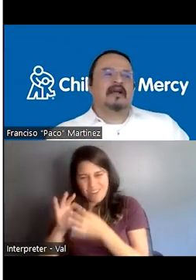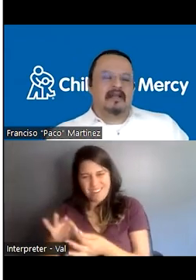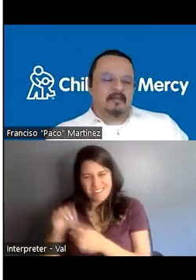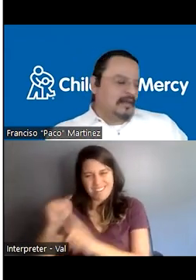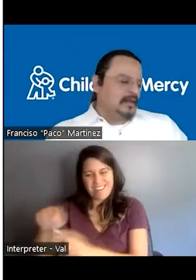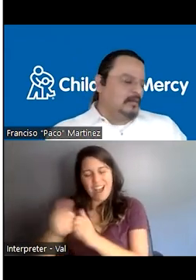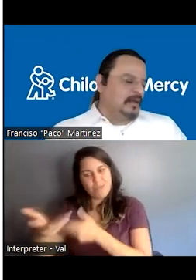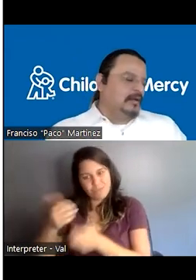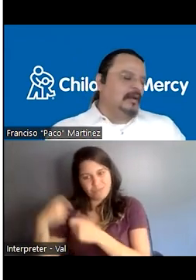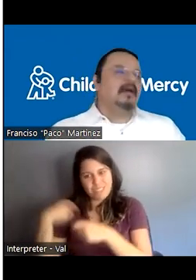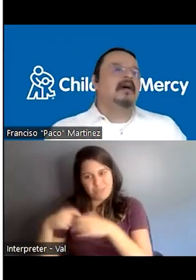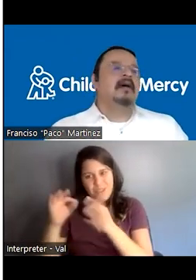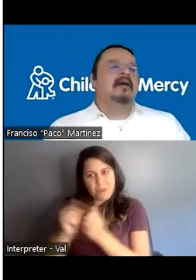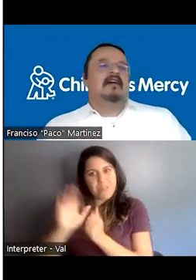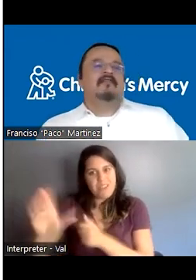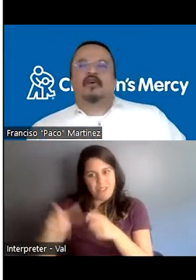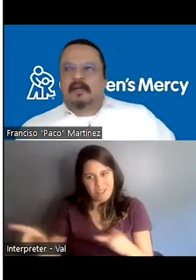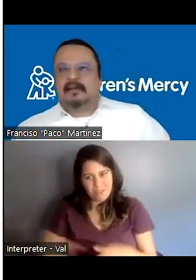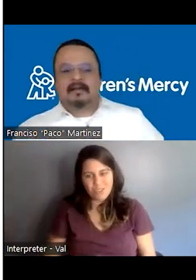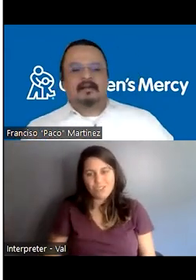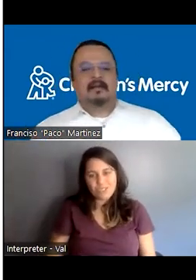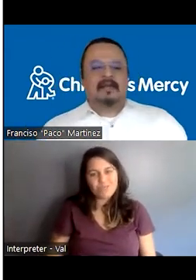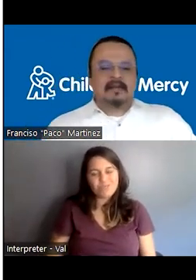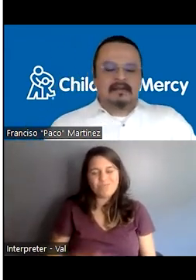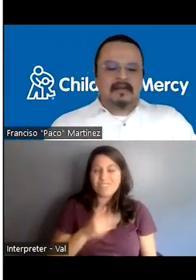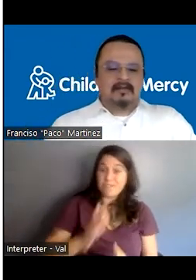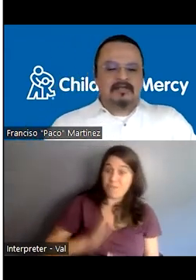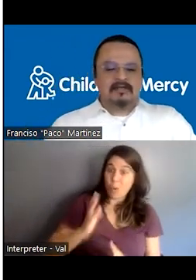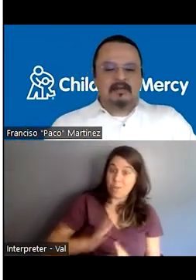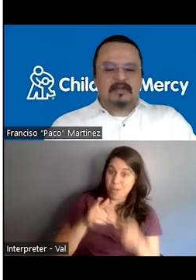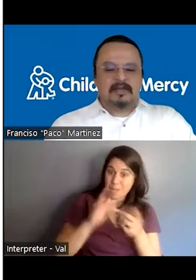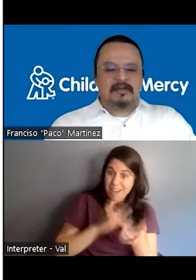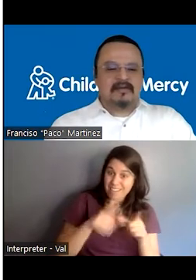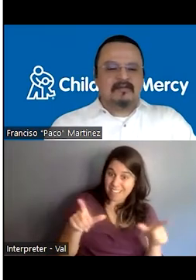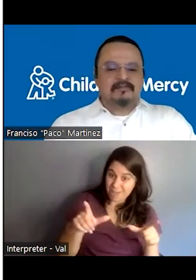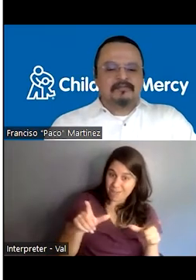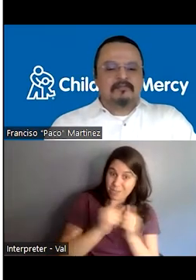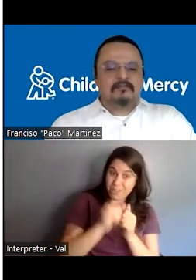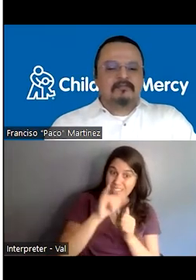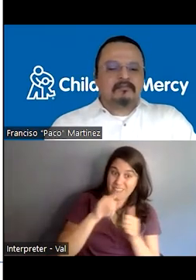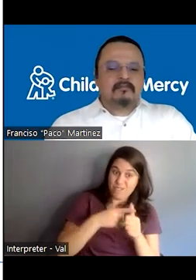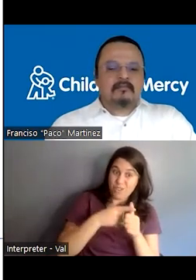more academic and, and, uh, formal medical language in pediatrics.